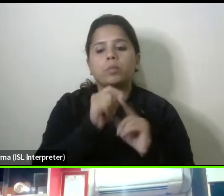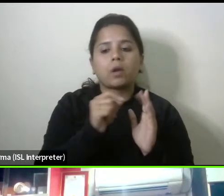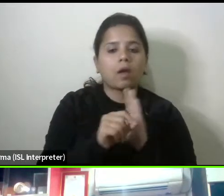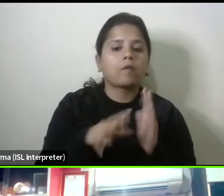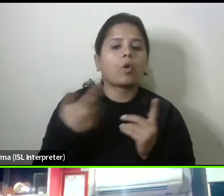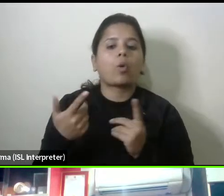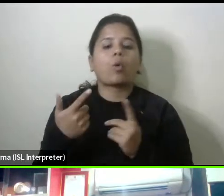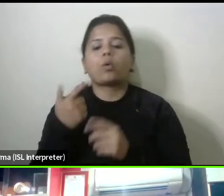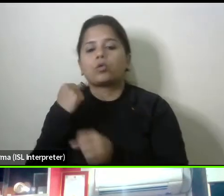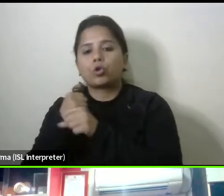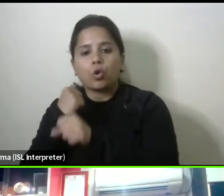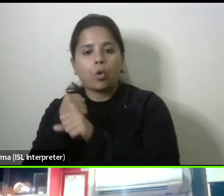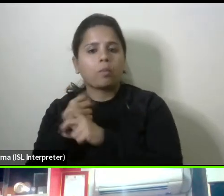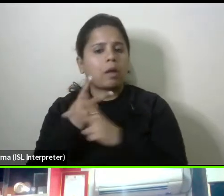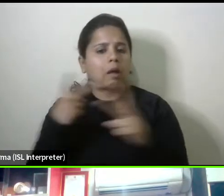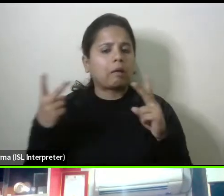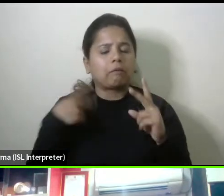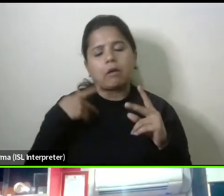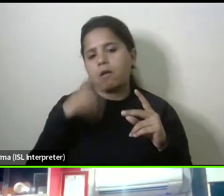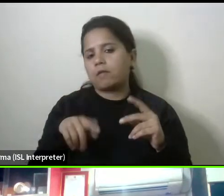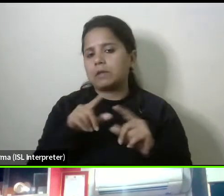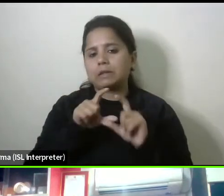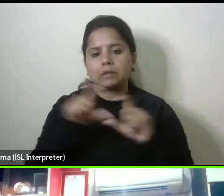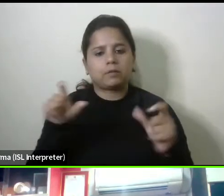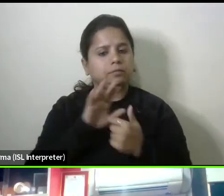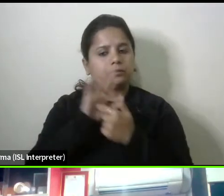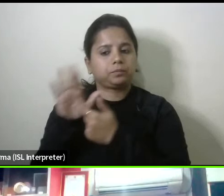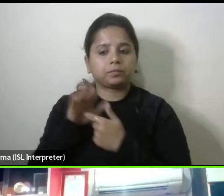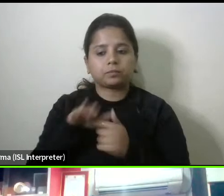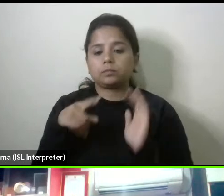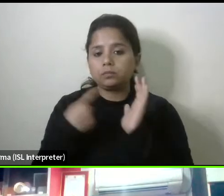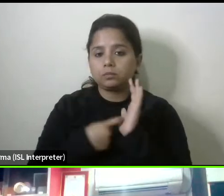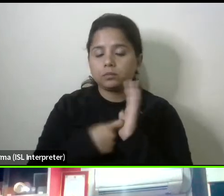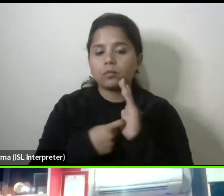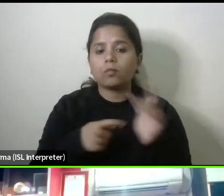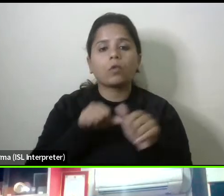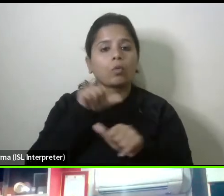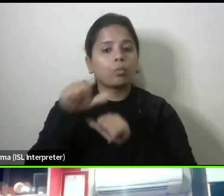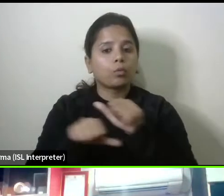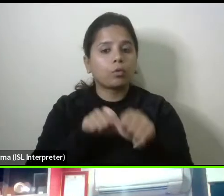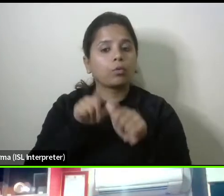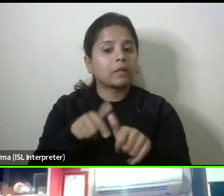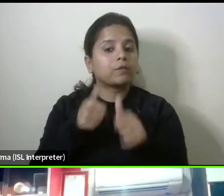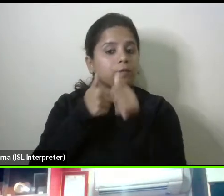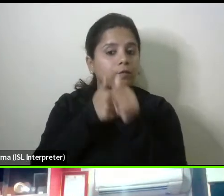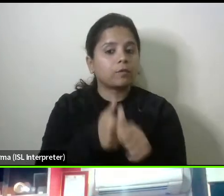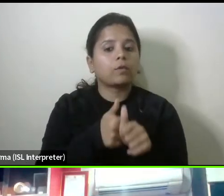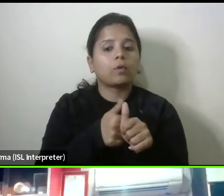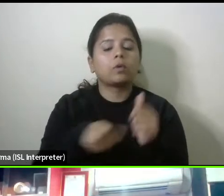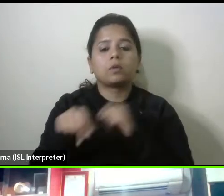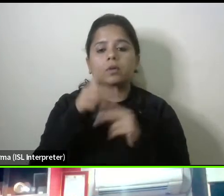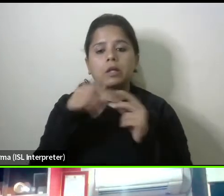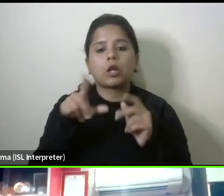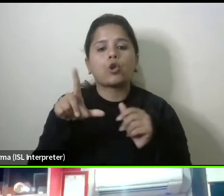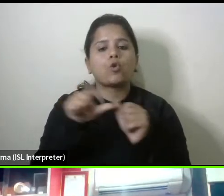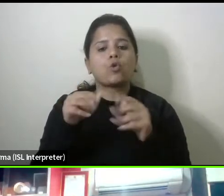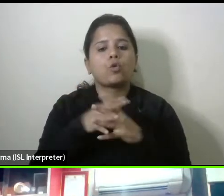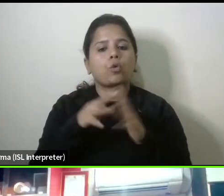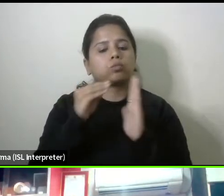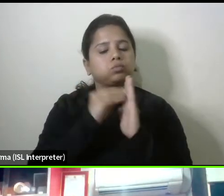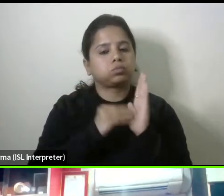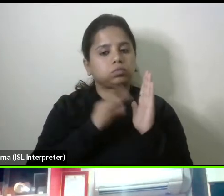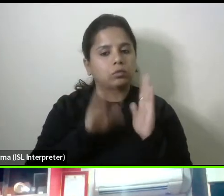has been very clearly mentioned uh the protocols or the procedures to be followed have been put in into the law as well as the